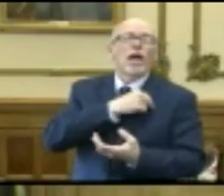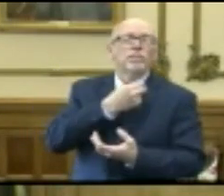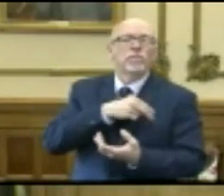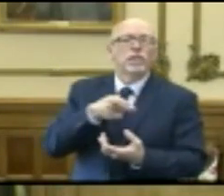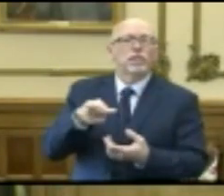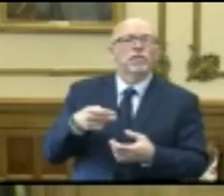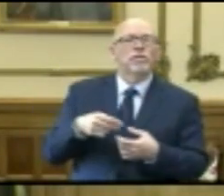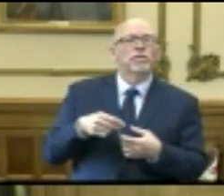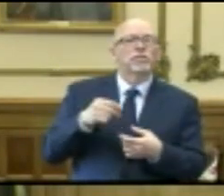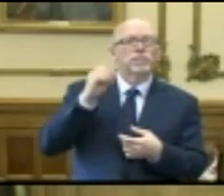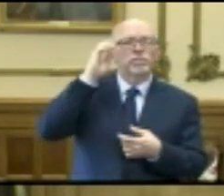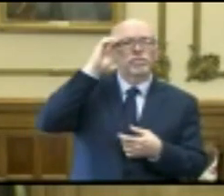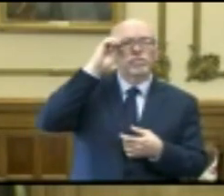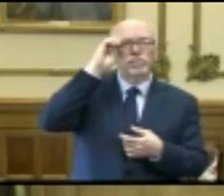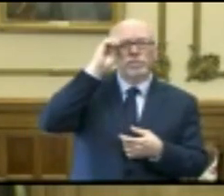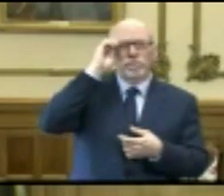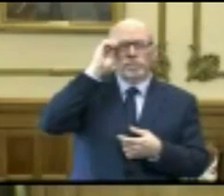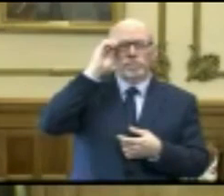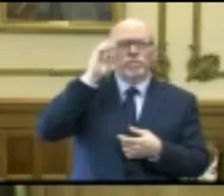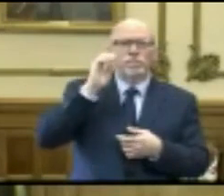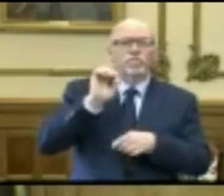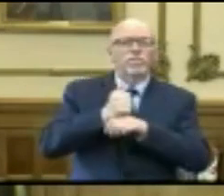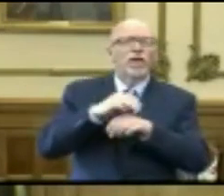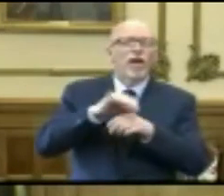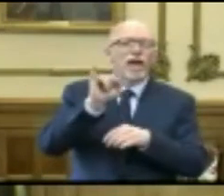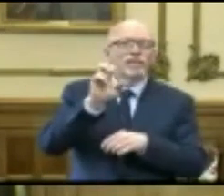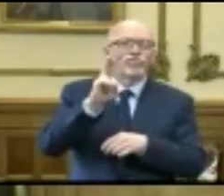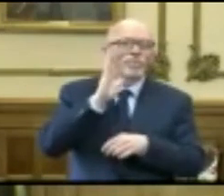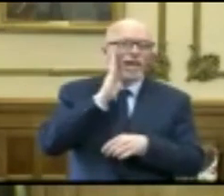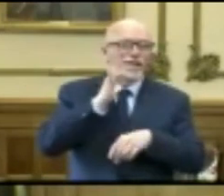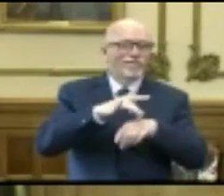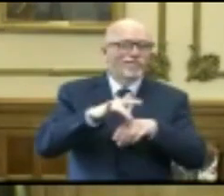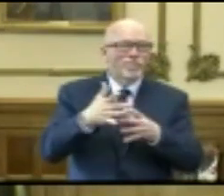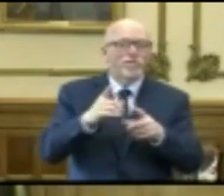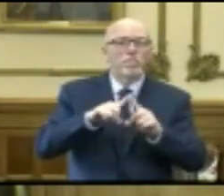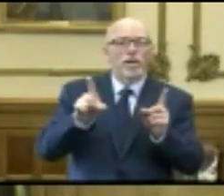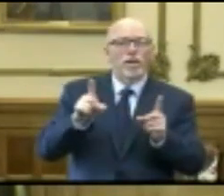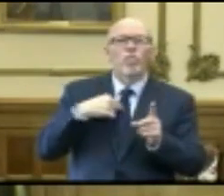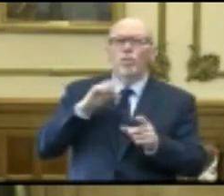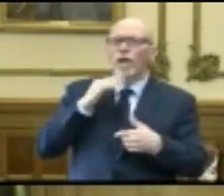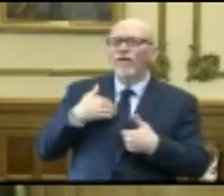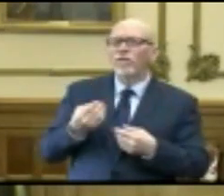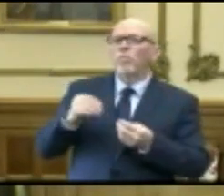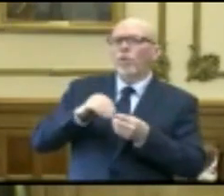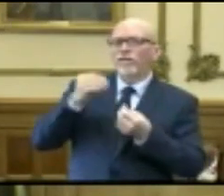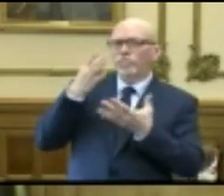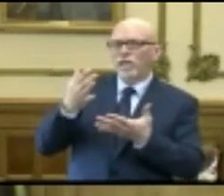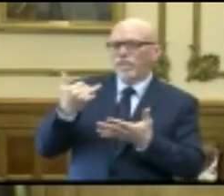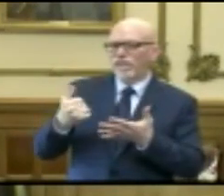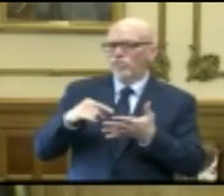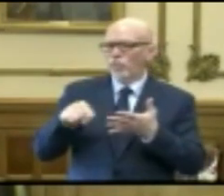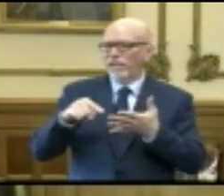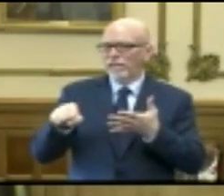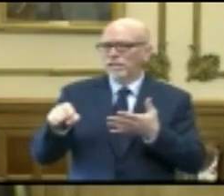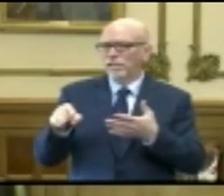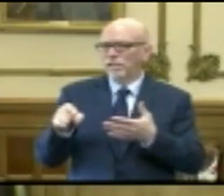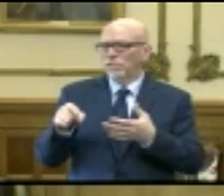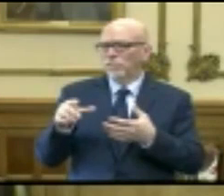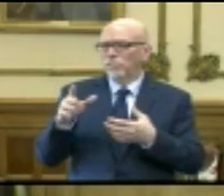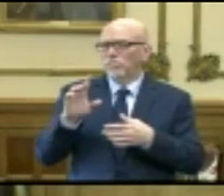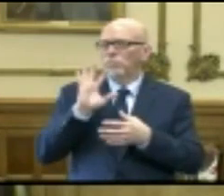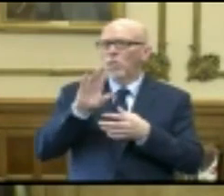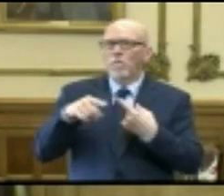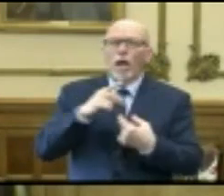based on ICU beds, but we are going to have more information later this week with regards to